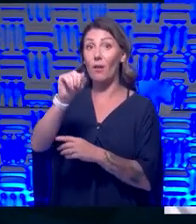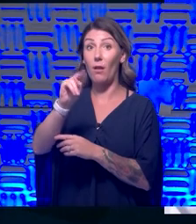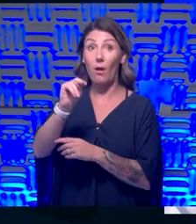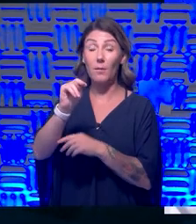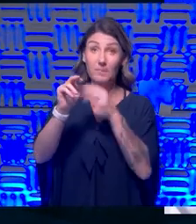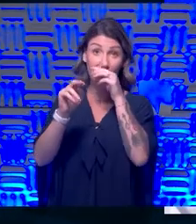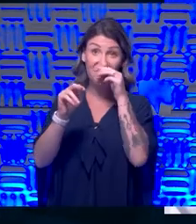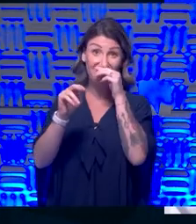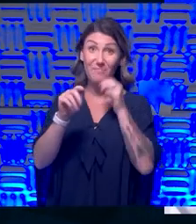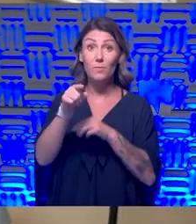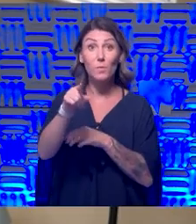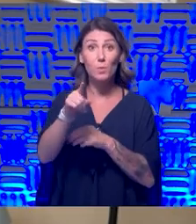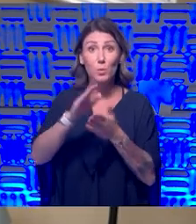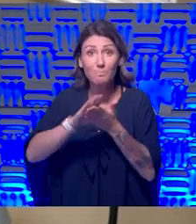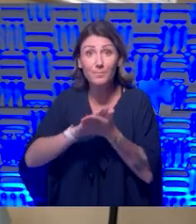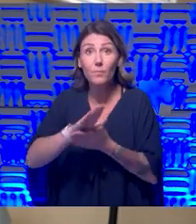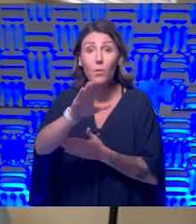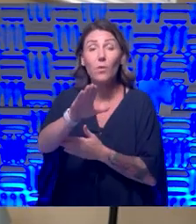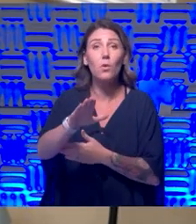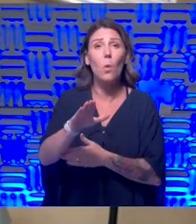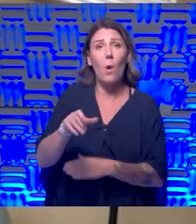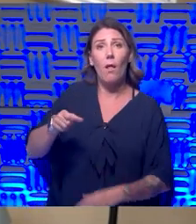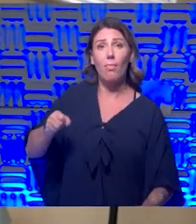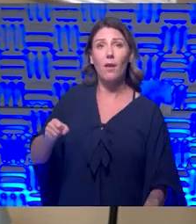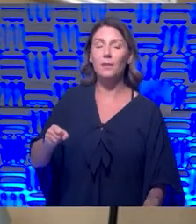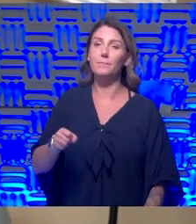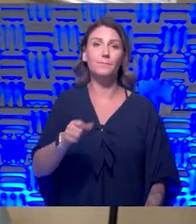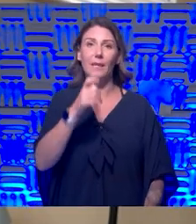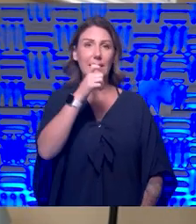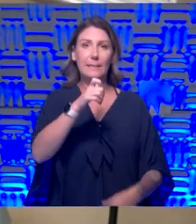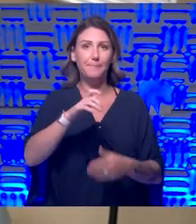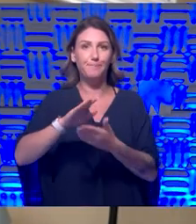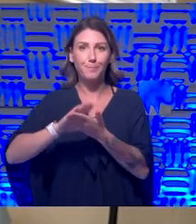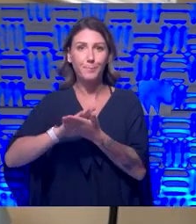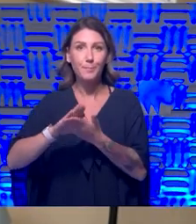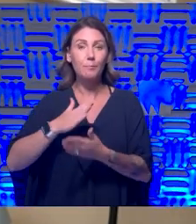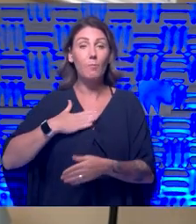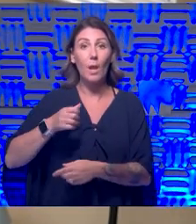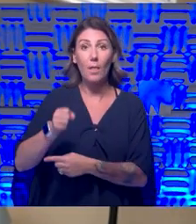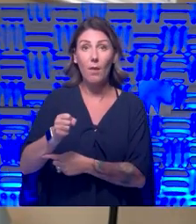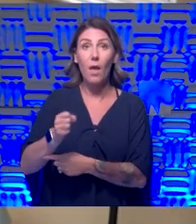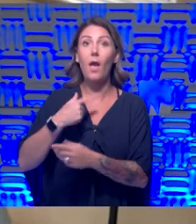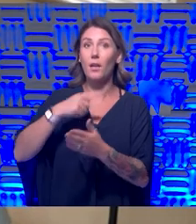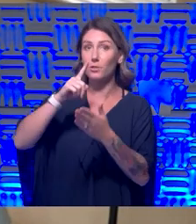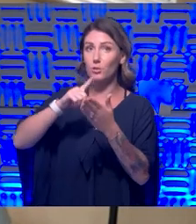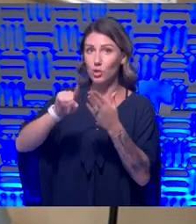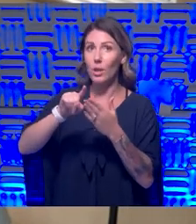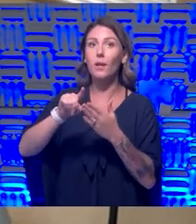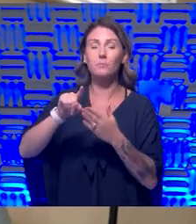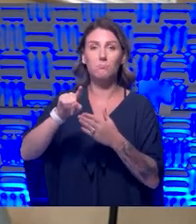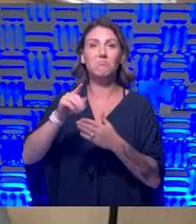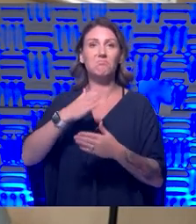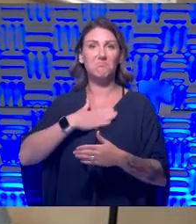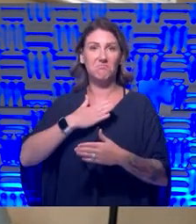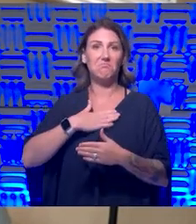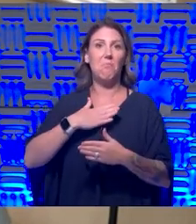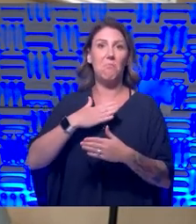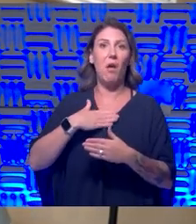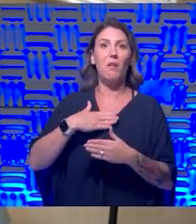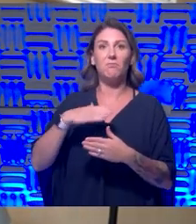your luggage? You know, I did not wipe down my luggage. I did check my bag. I also had a carry-on backpack.